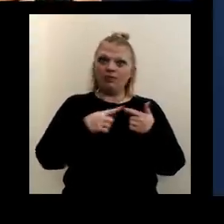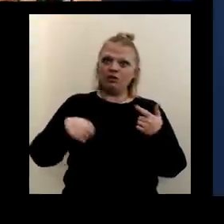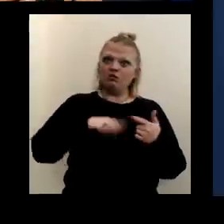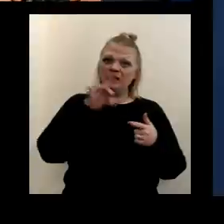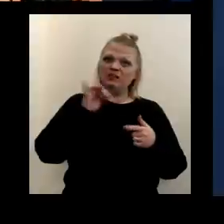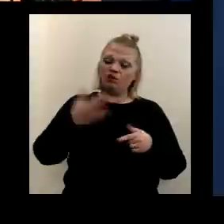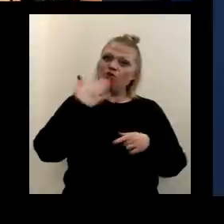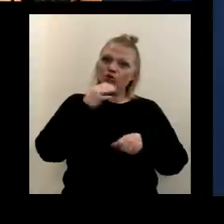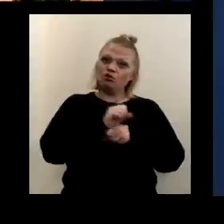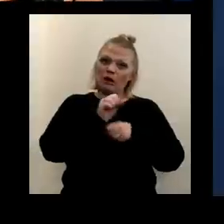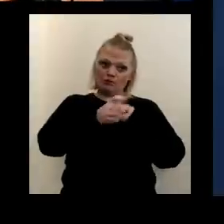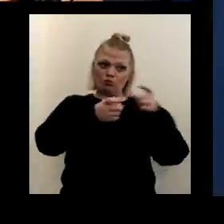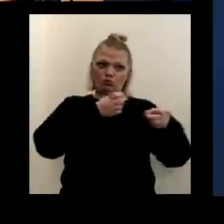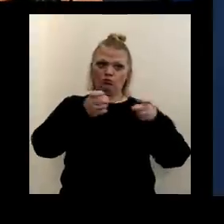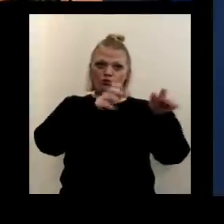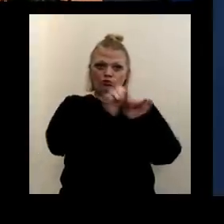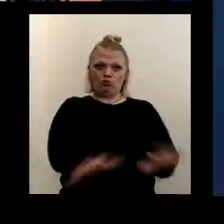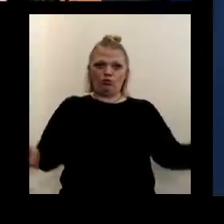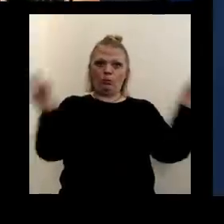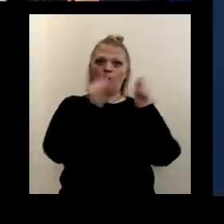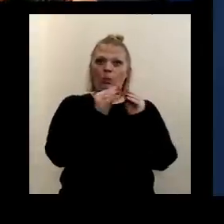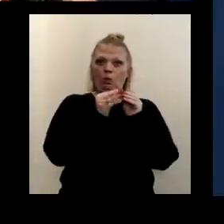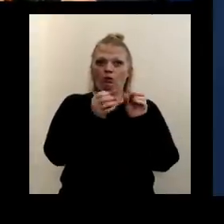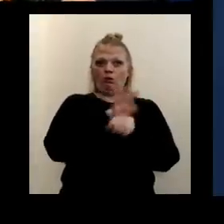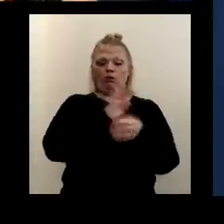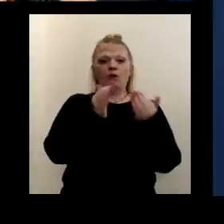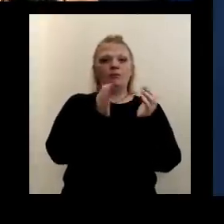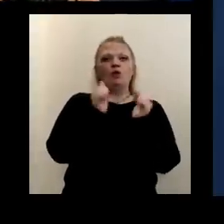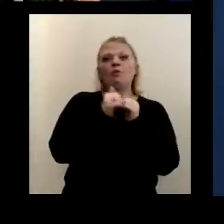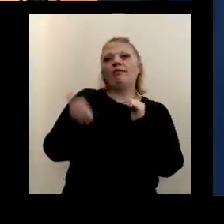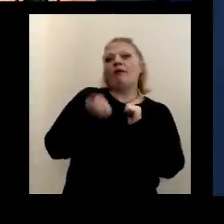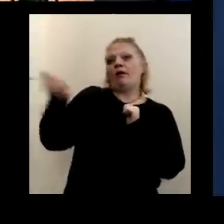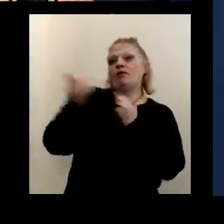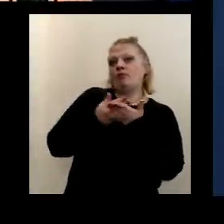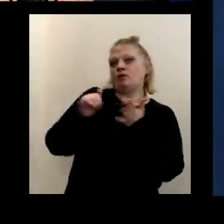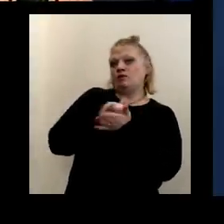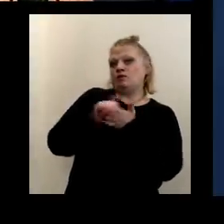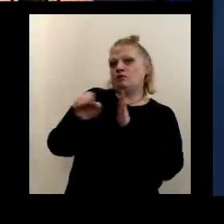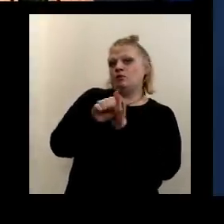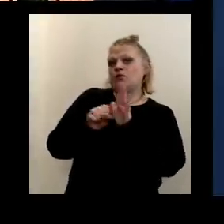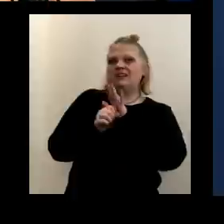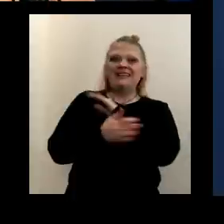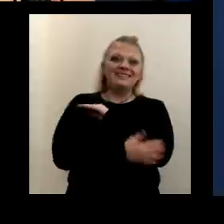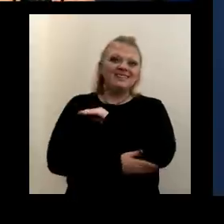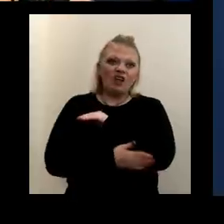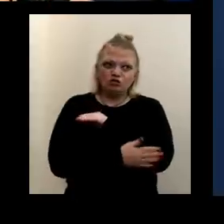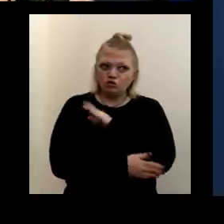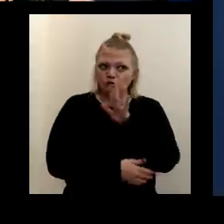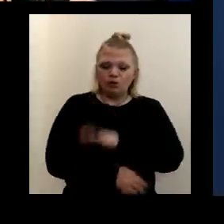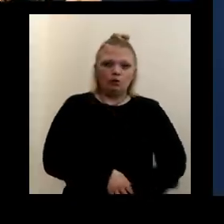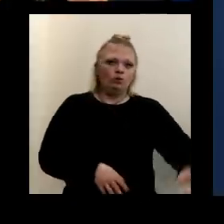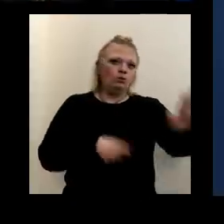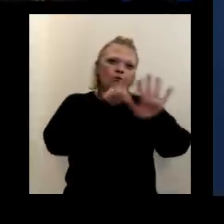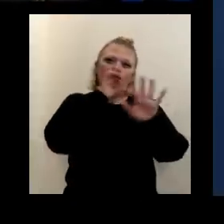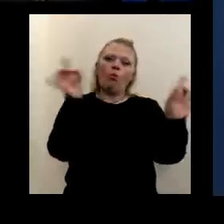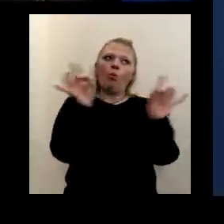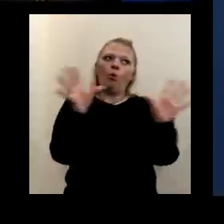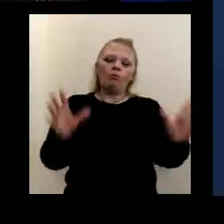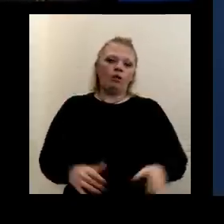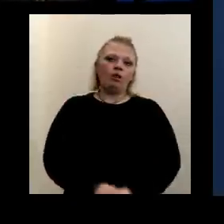control, uh, the further spread of coronavirus compared to other parts of New York state and especially the country, which some areas are just horrible.